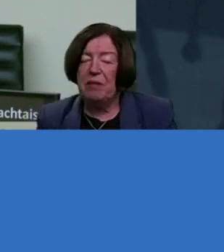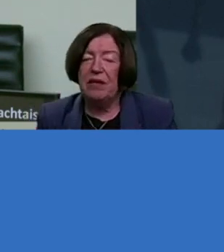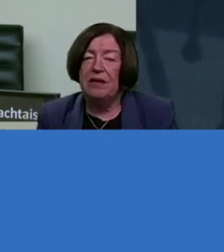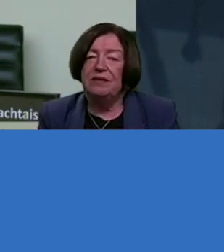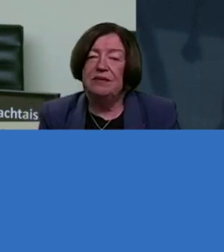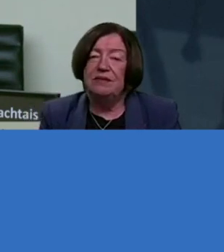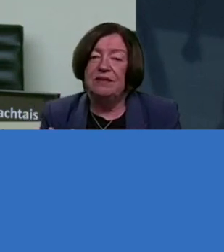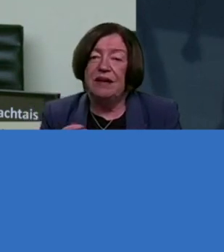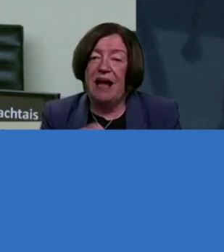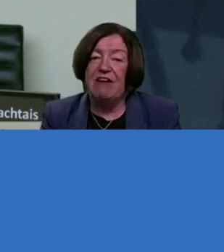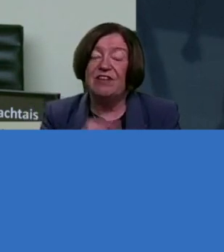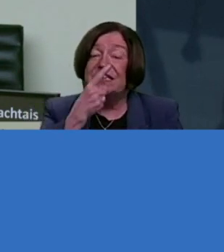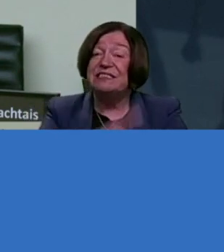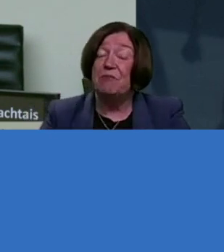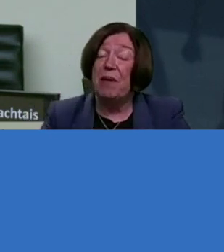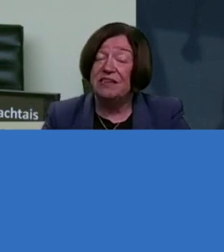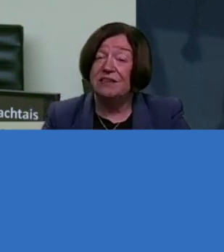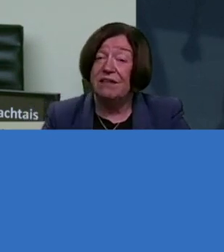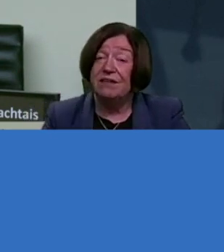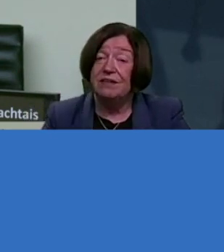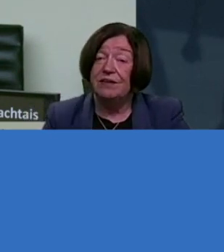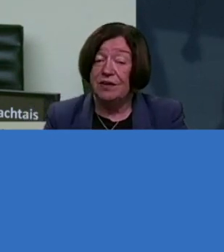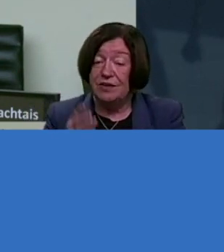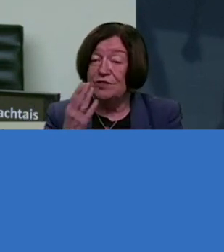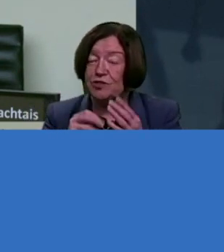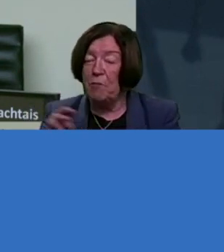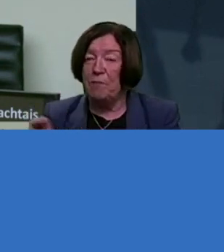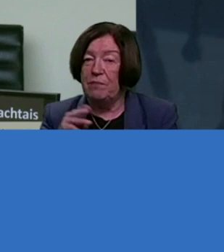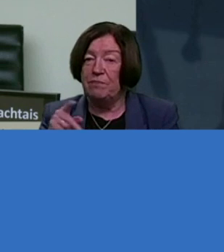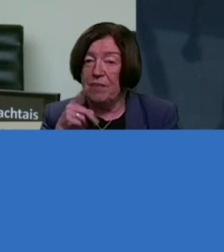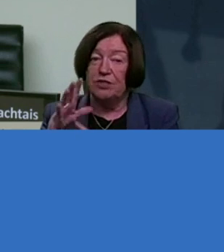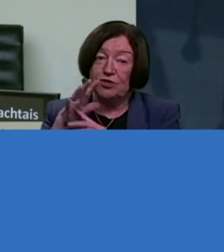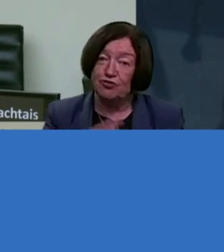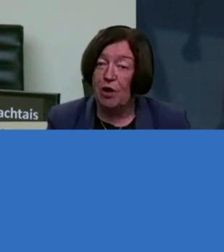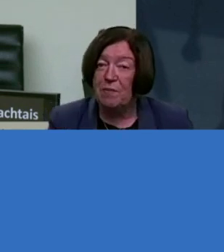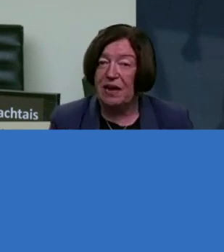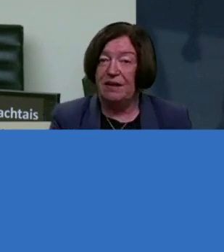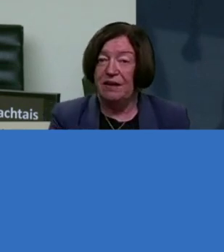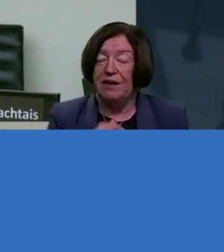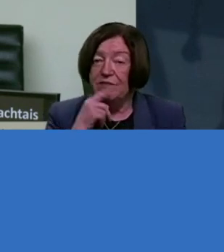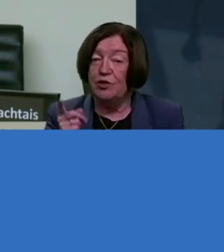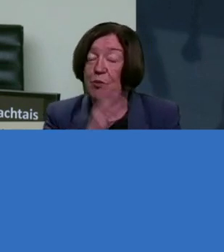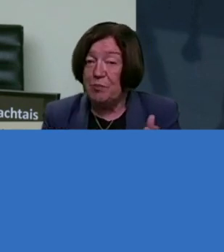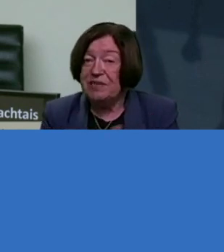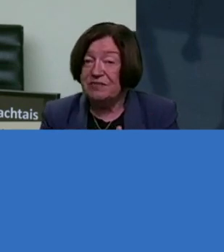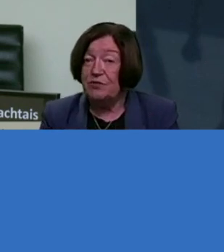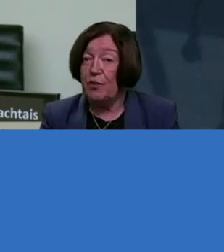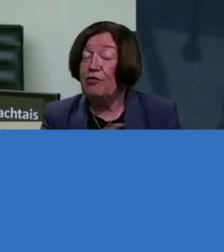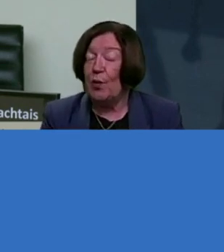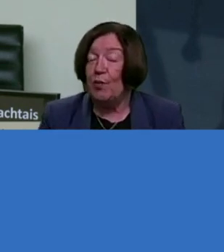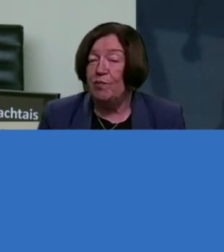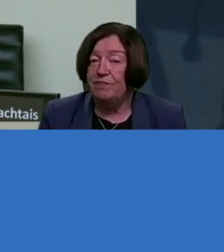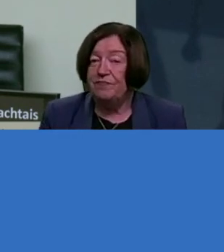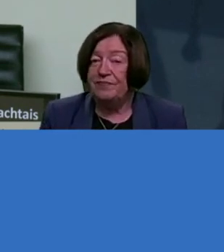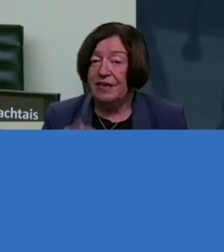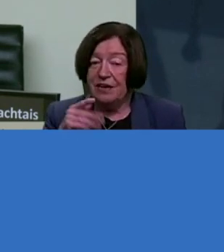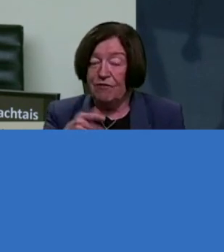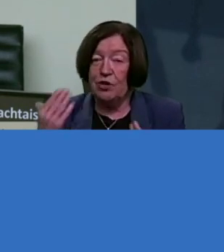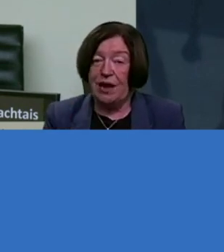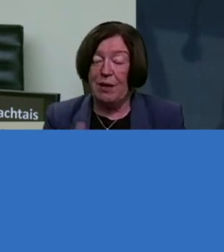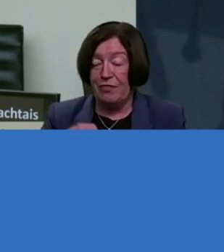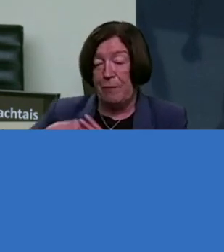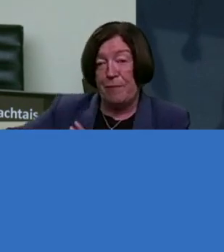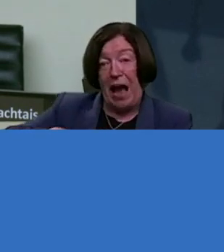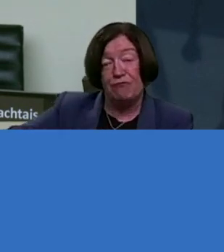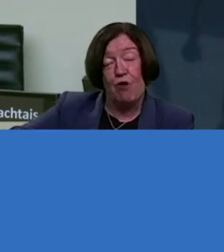of having a disability, which some people might discriminate against in terms of doing business with you. Right? If you're now in the